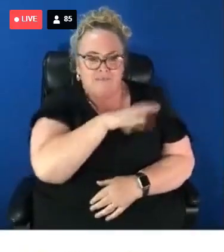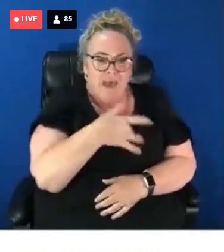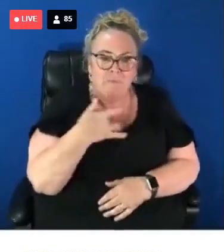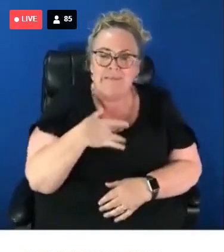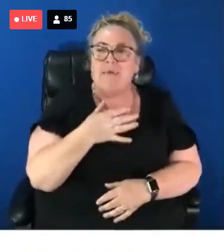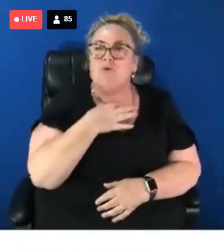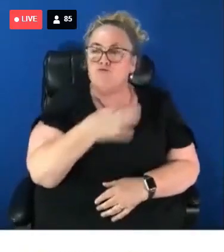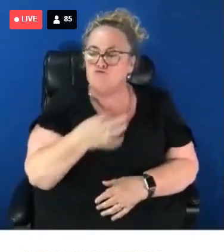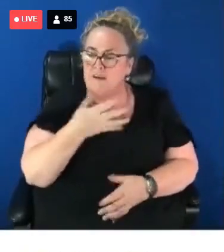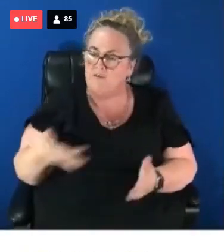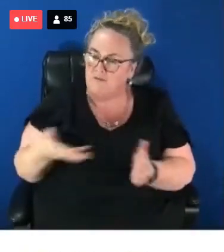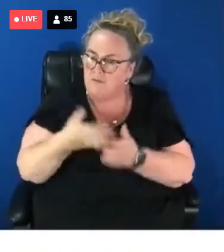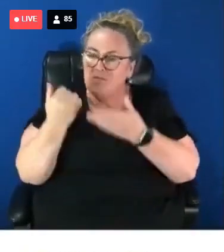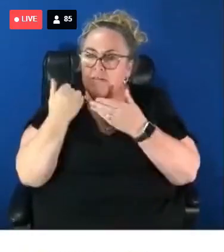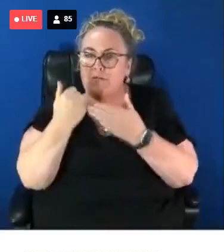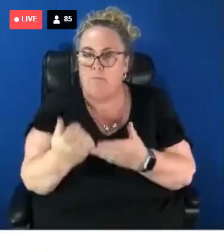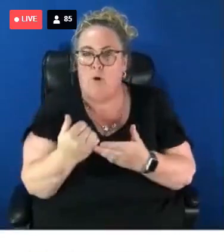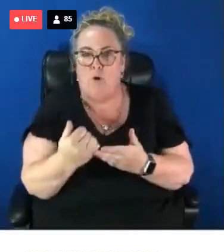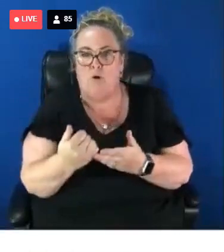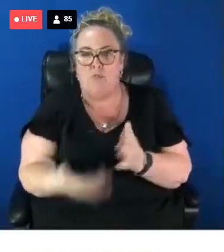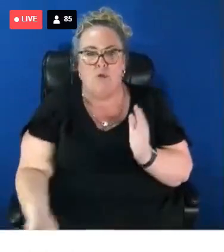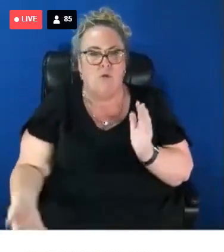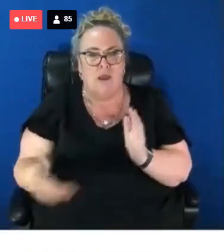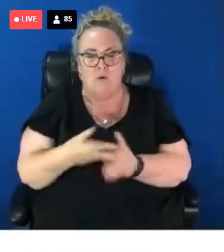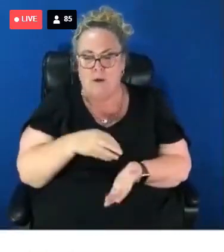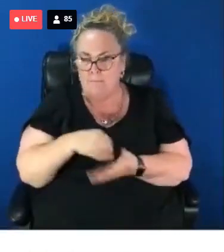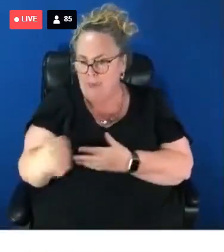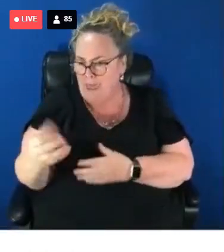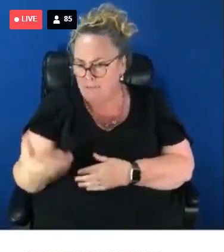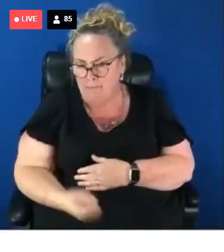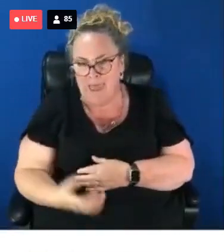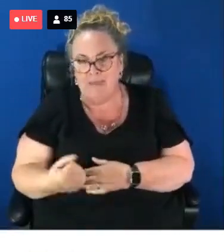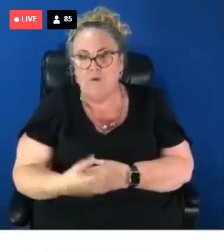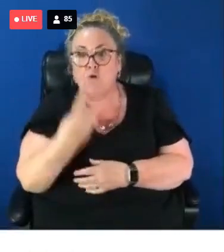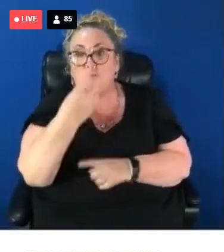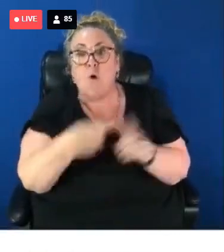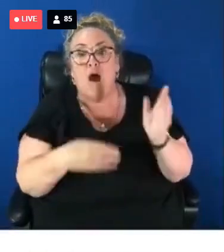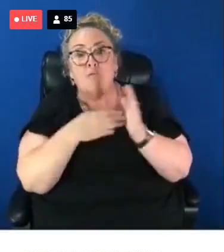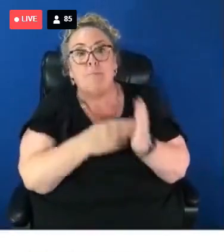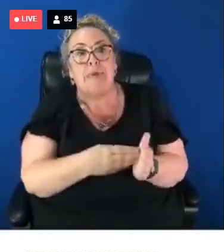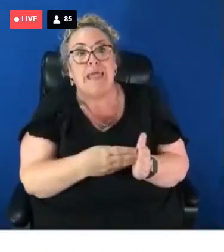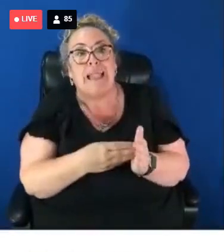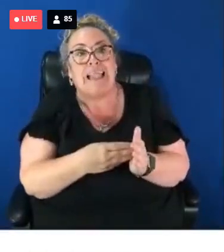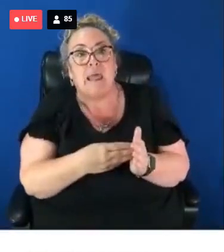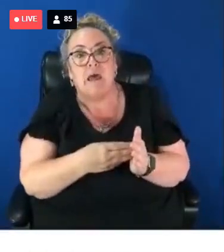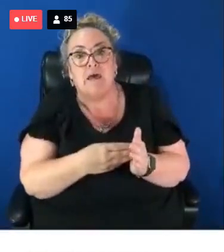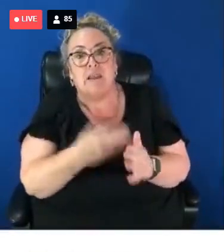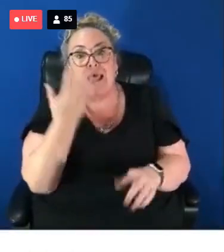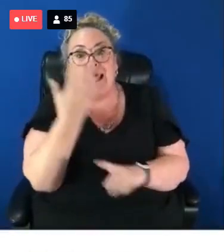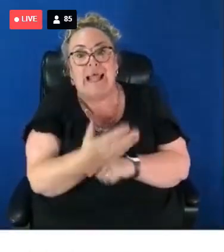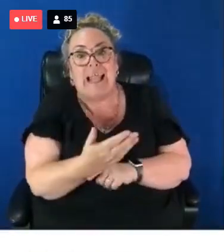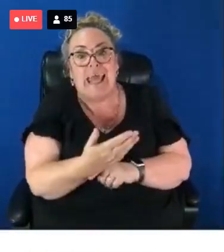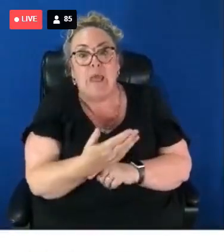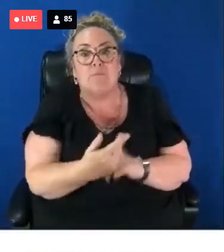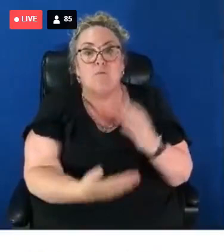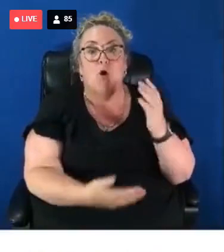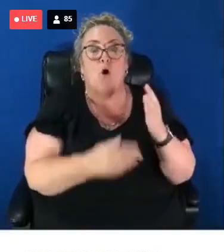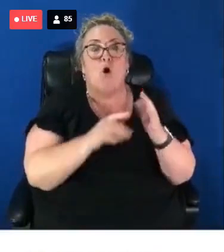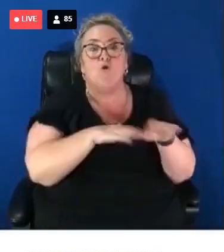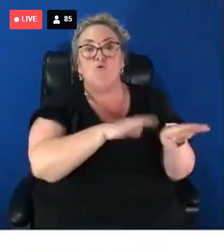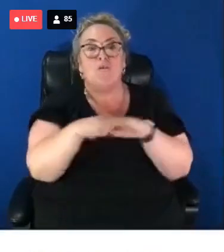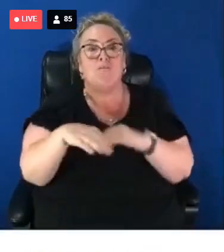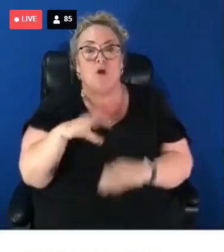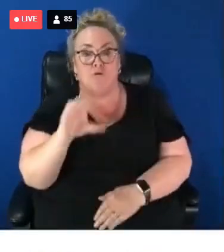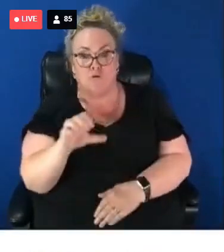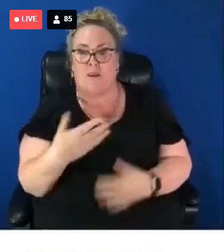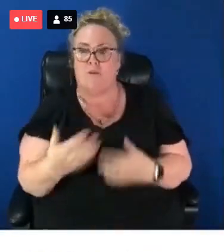Extra records of benefit paid. Two and a half million new claims for universal credit processed. And a Social Security system that